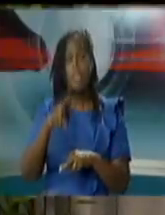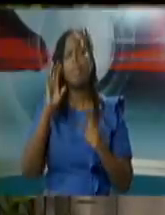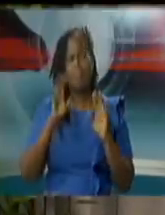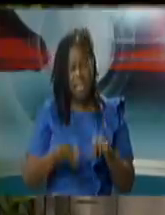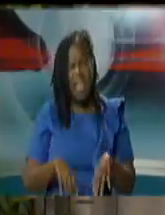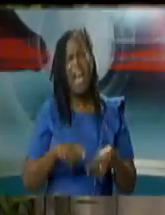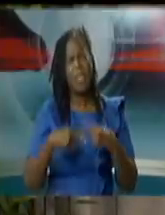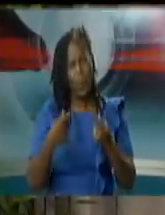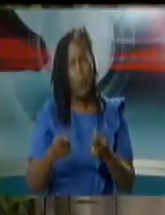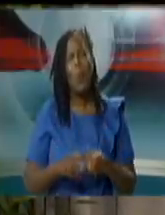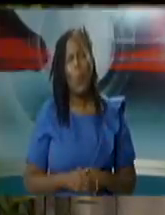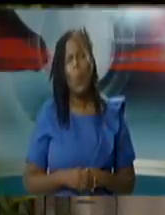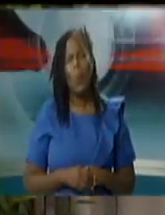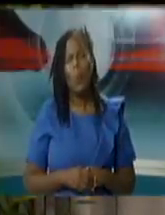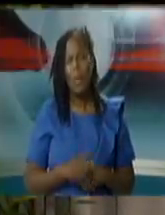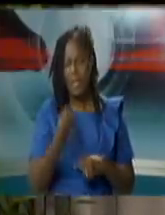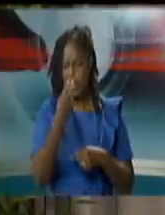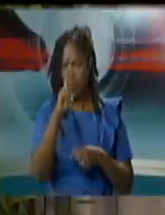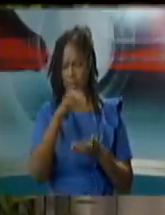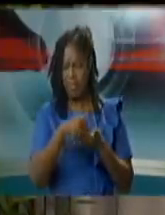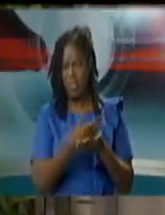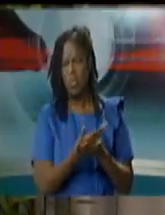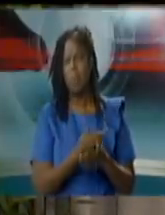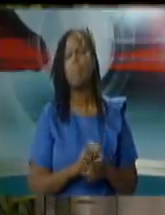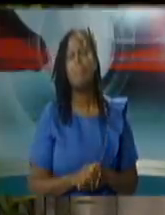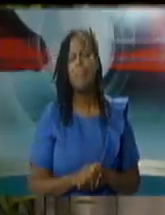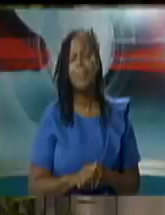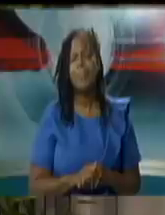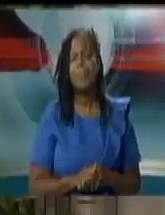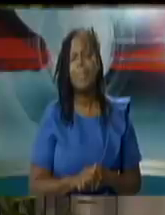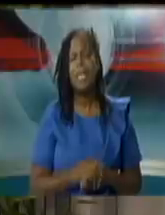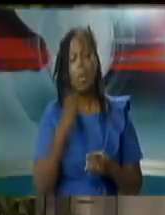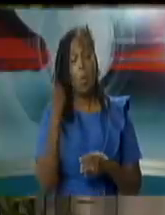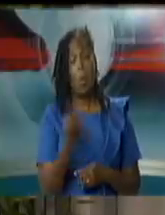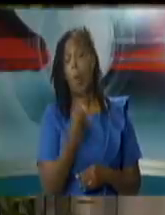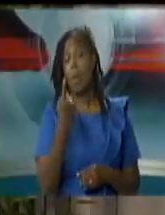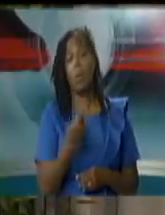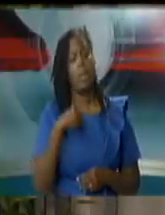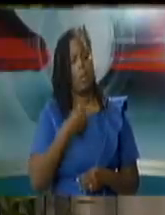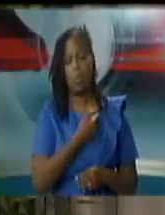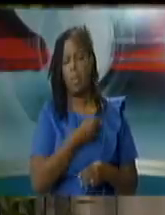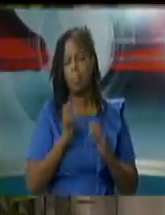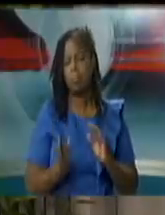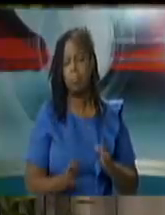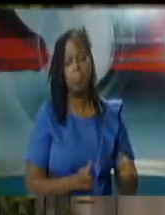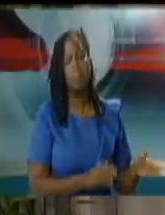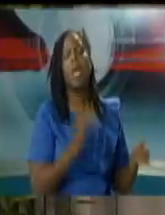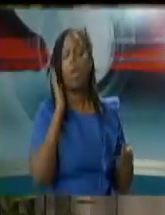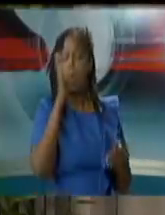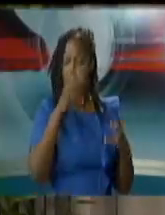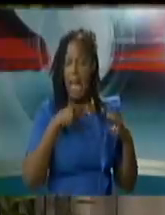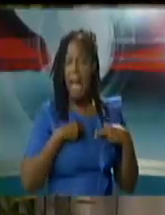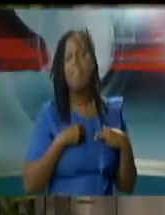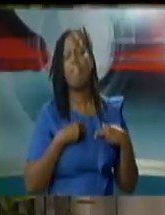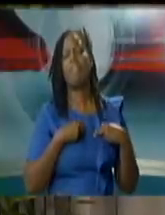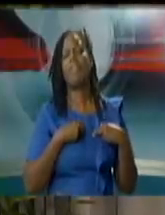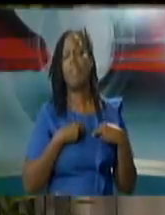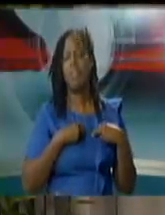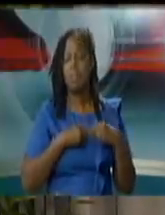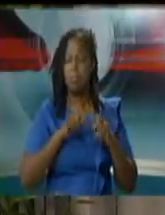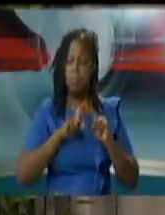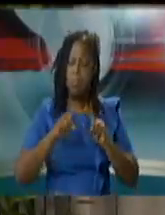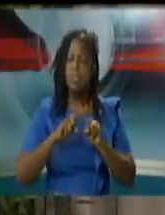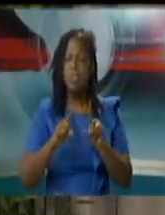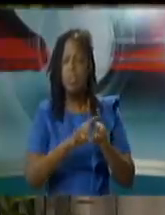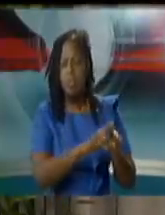the registrar has confirmed that into writing it was always part and parcel of this and to the question asked about whether tobago